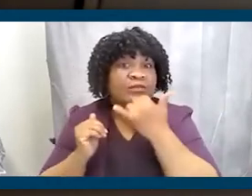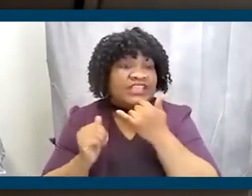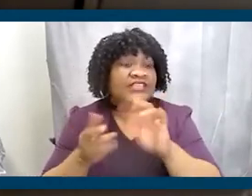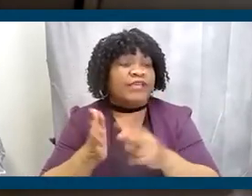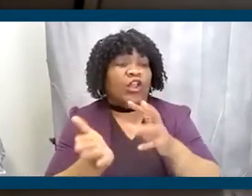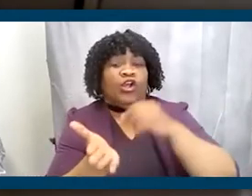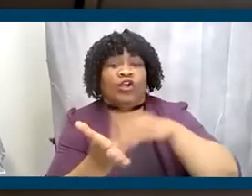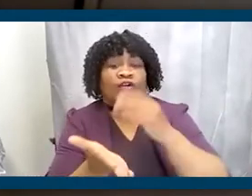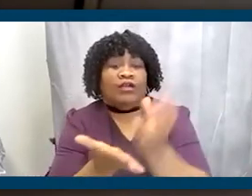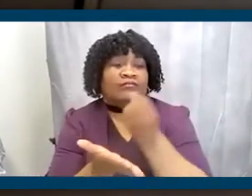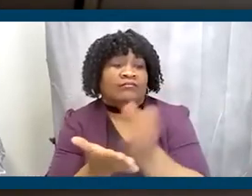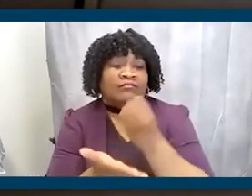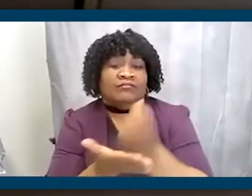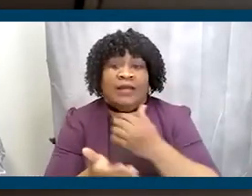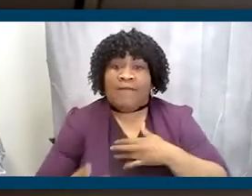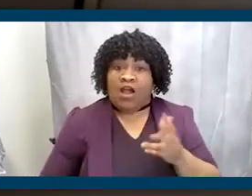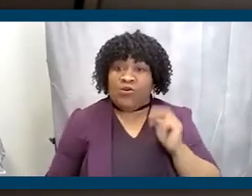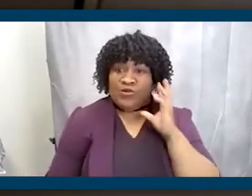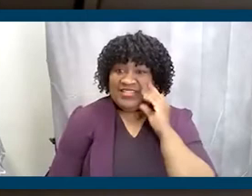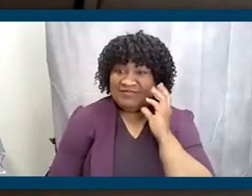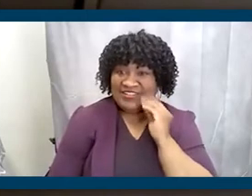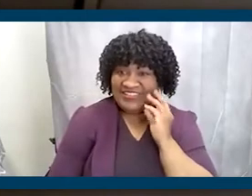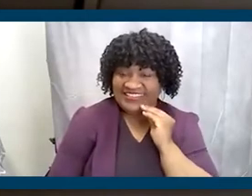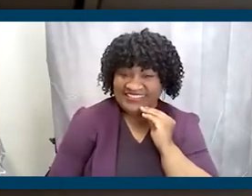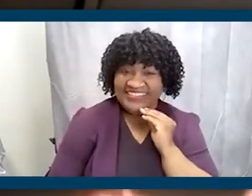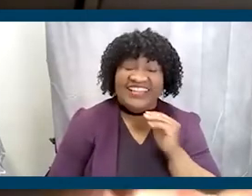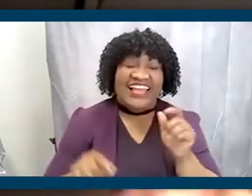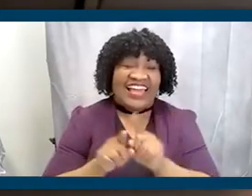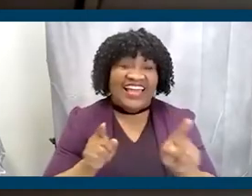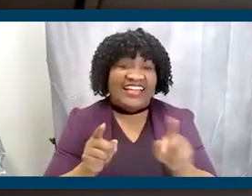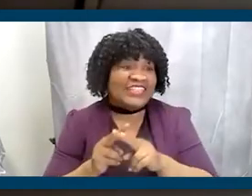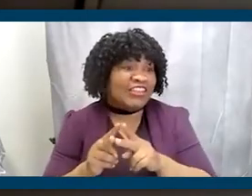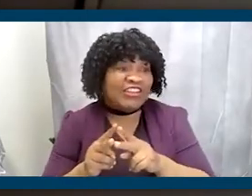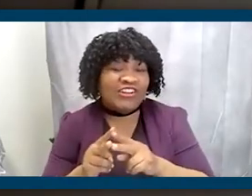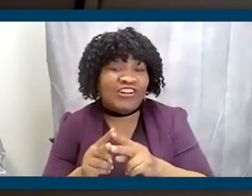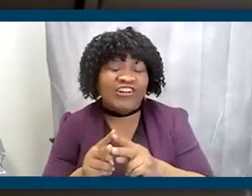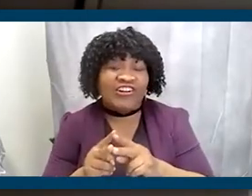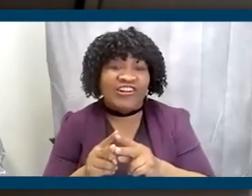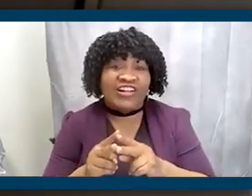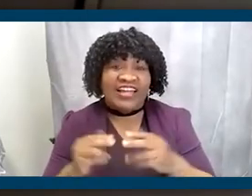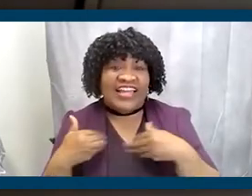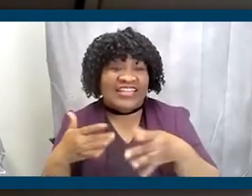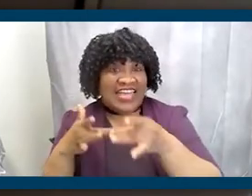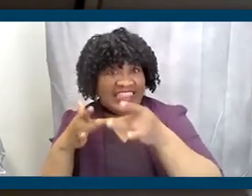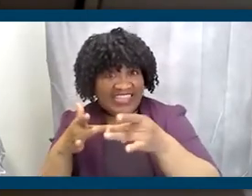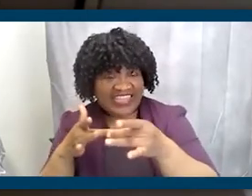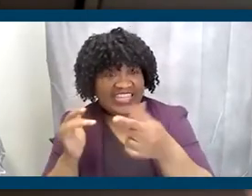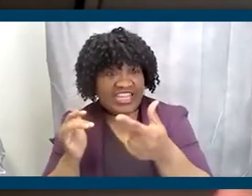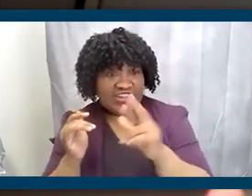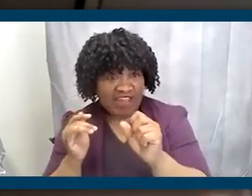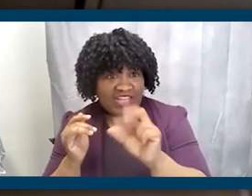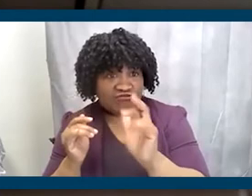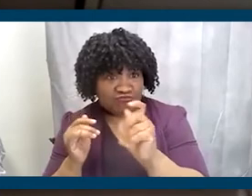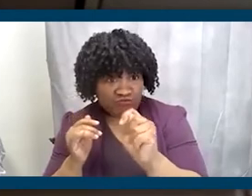opportunities. But I do, in my experience, um, as, um, either as a, um, leading grassroots organizations